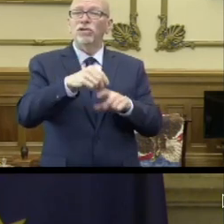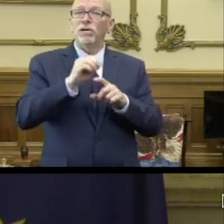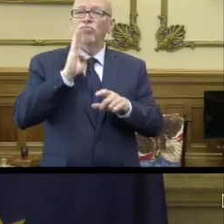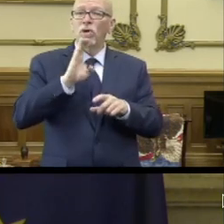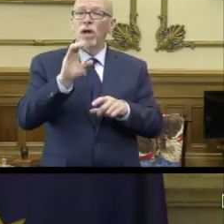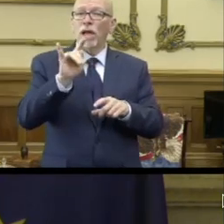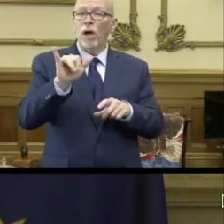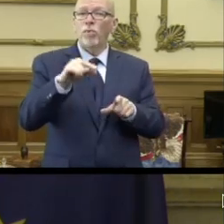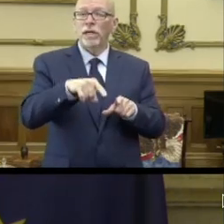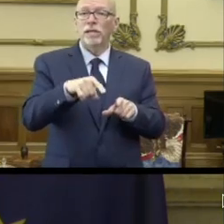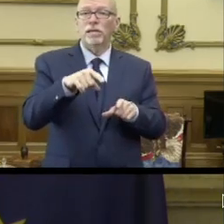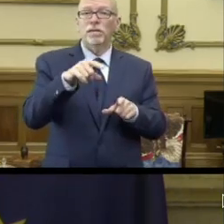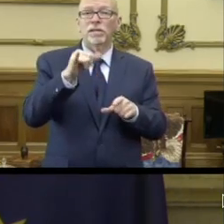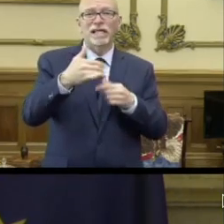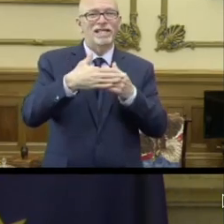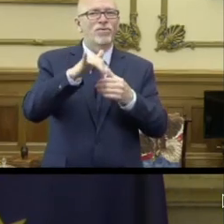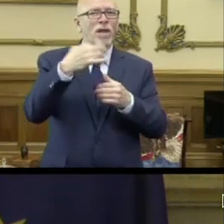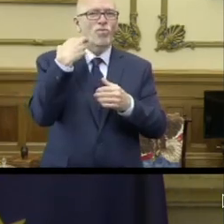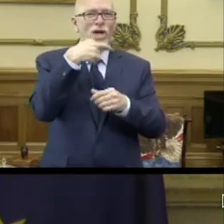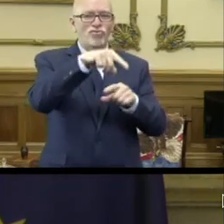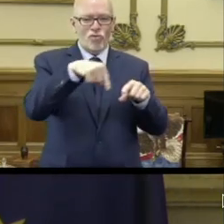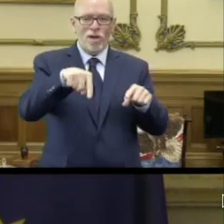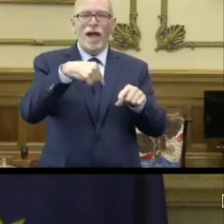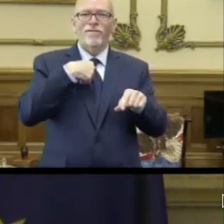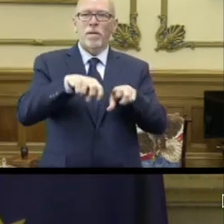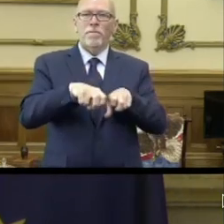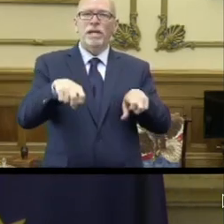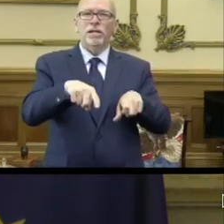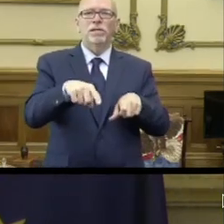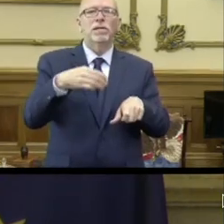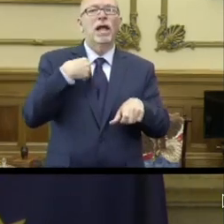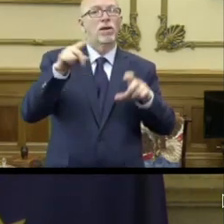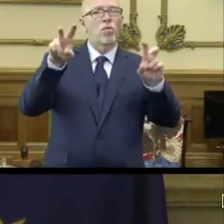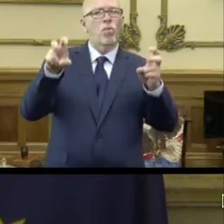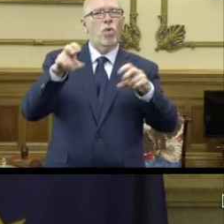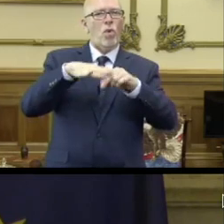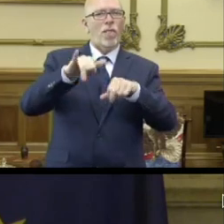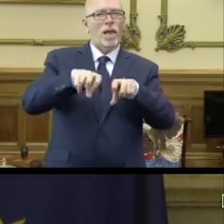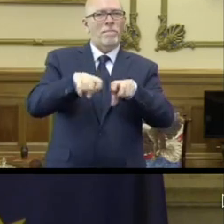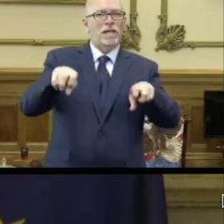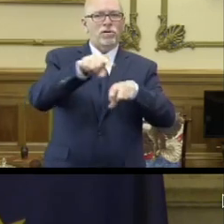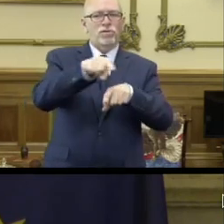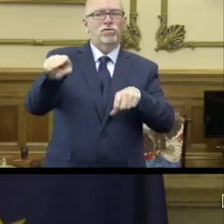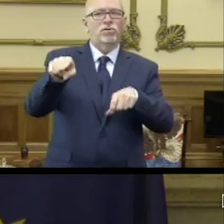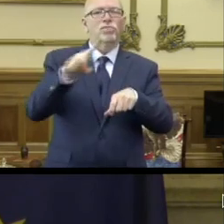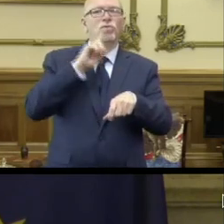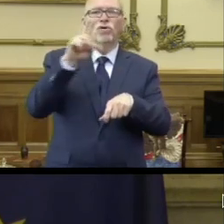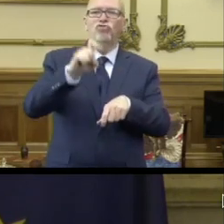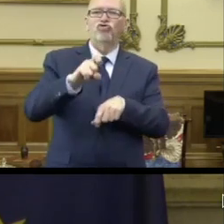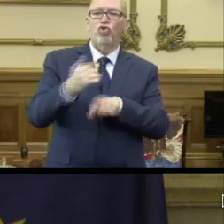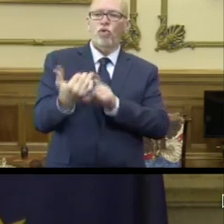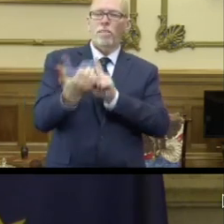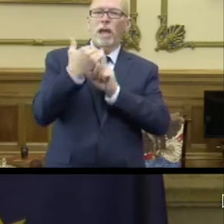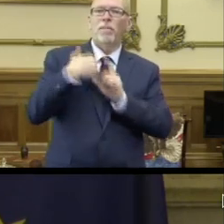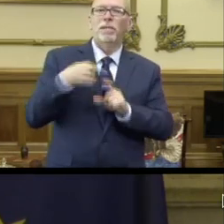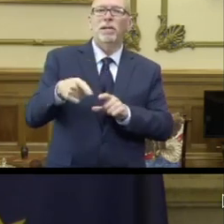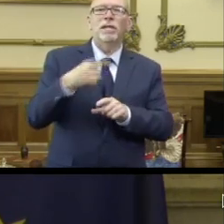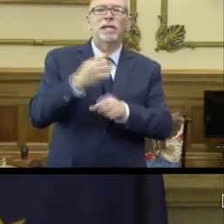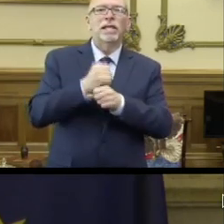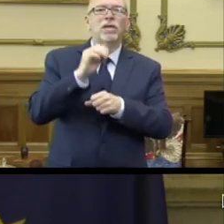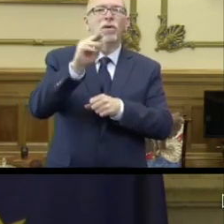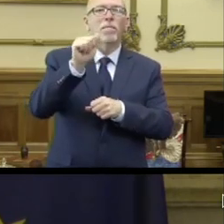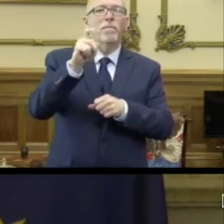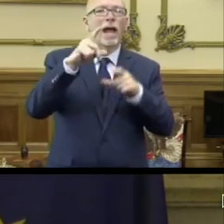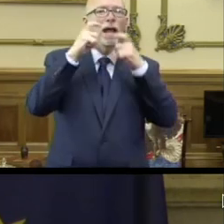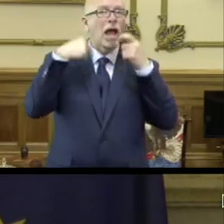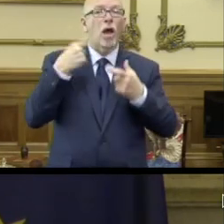County, right by that particular restaurant. And it had a quote on the bench that should have been assigned to me that, get your mask out. I